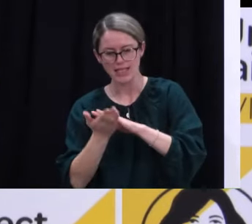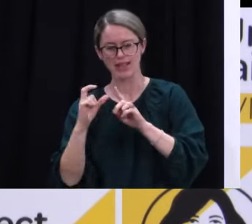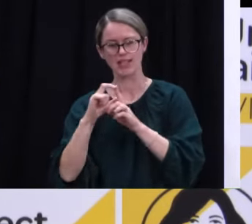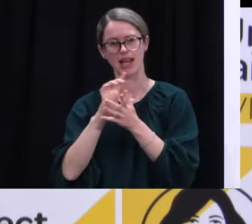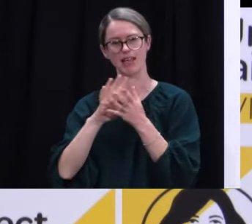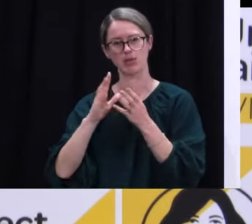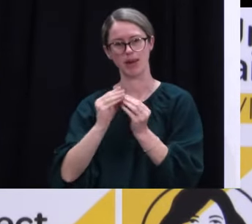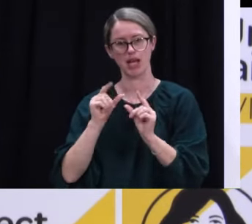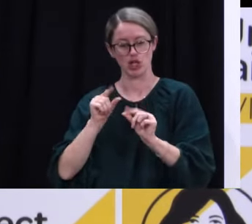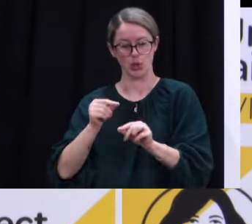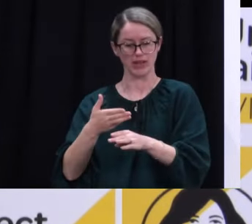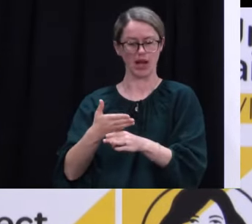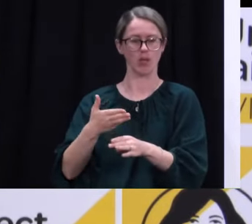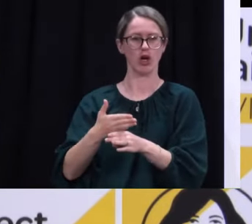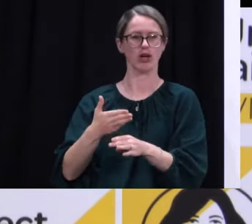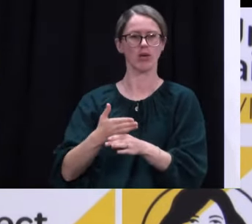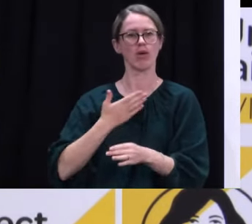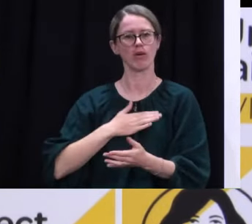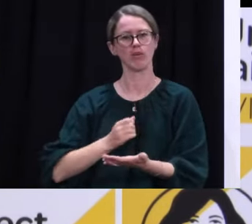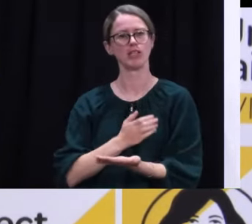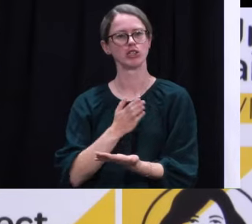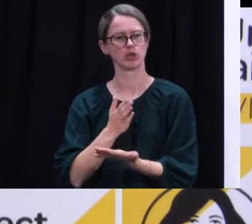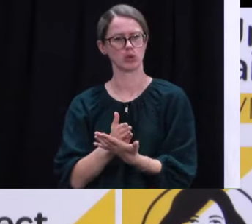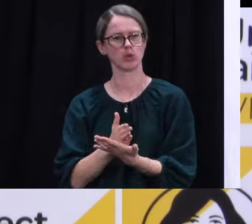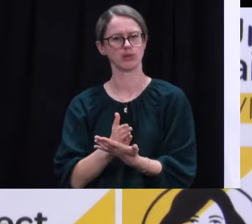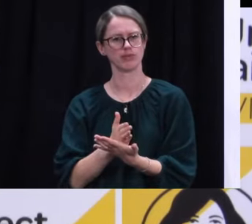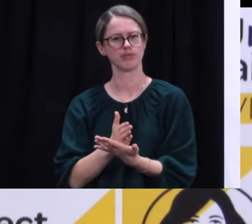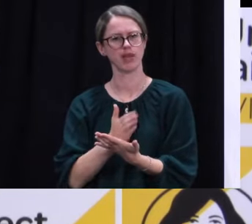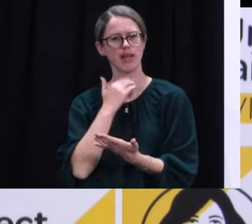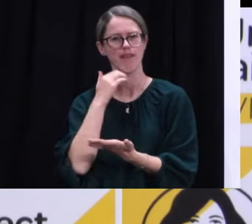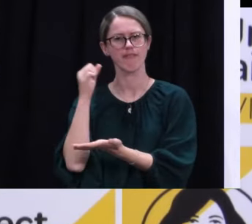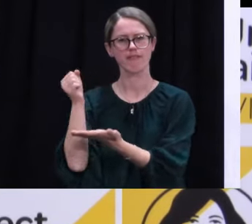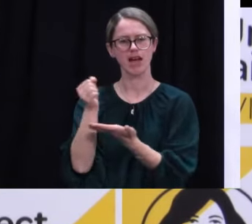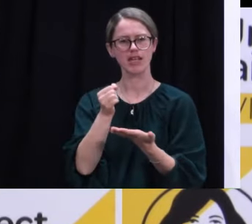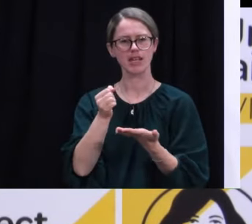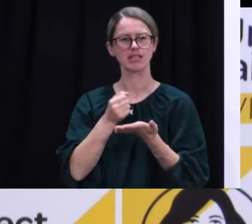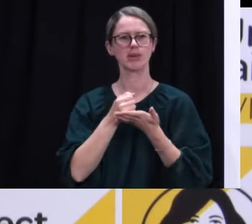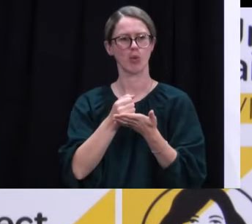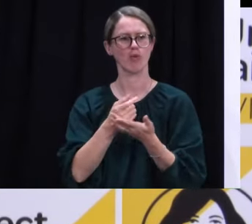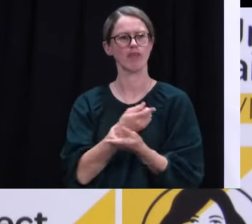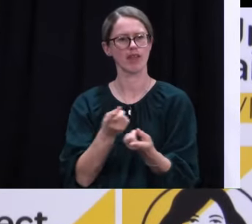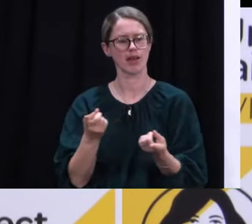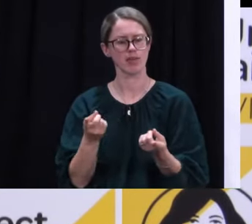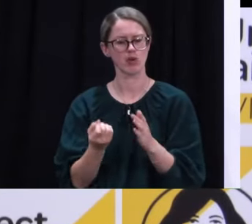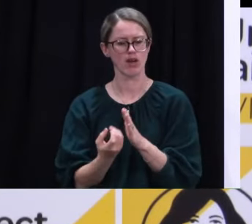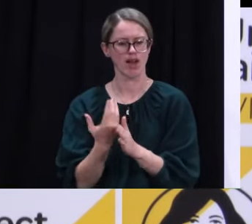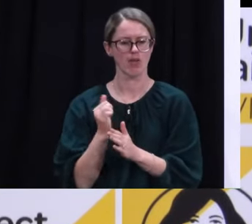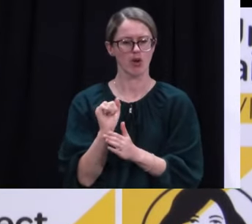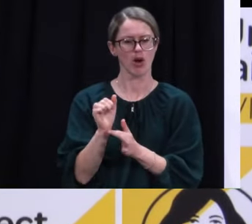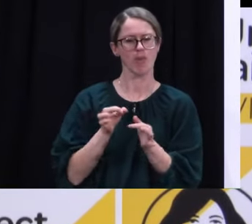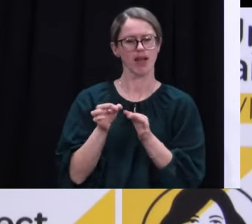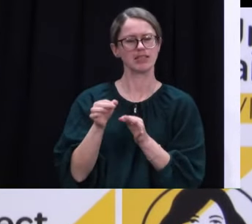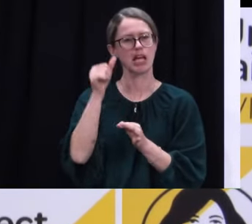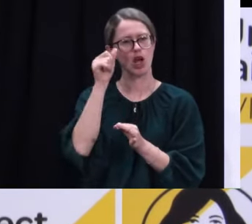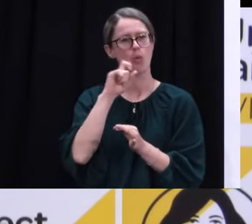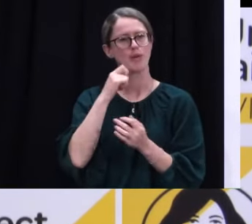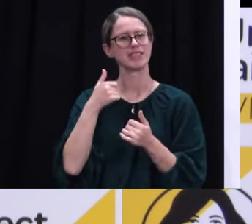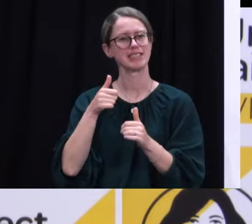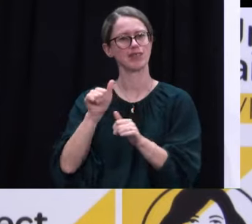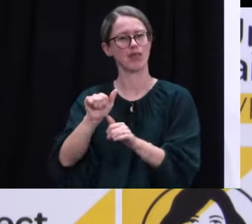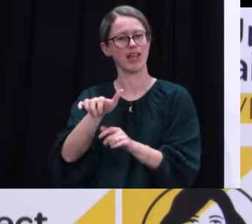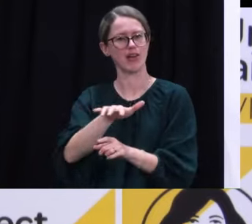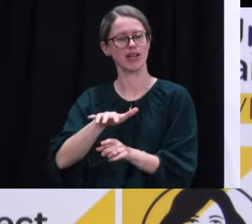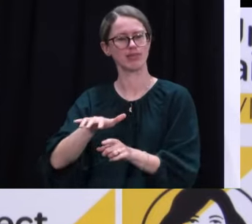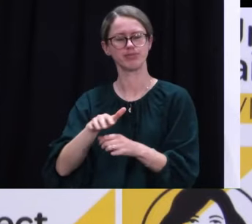ground. And so we are trying to just ensure that there's enough funding and support for them to develop up those plans that they know are going to work for them locally.